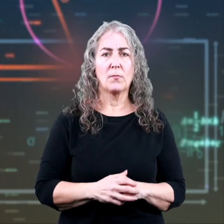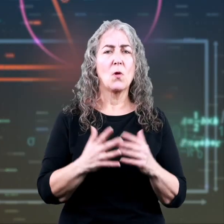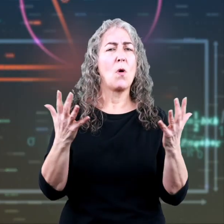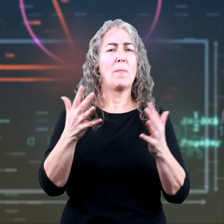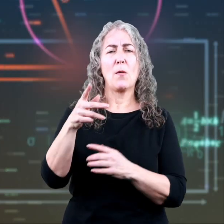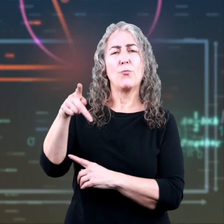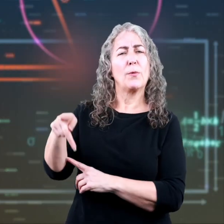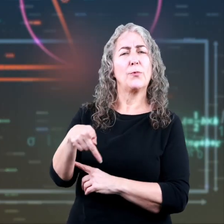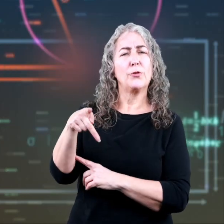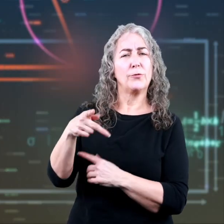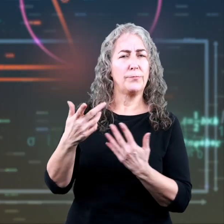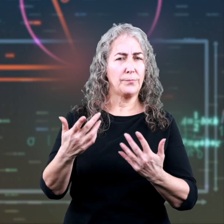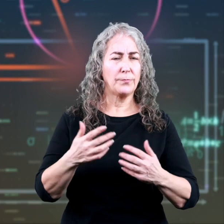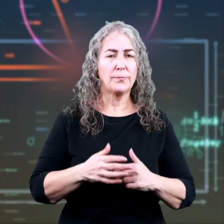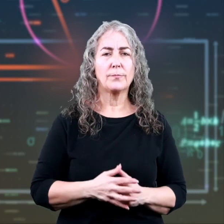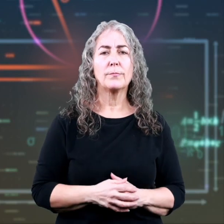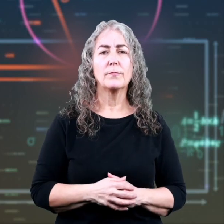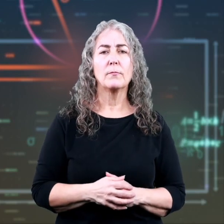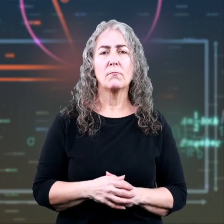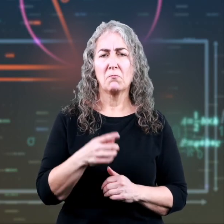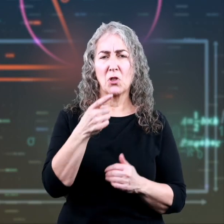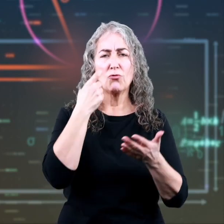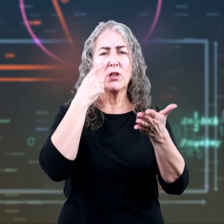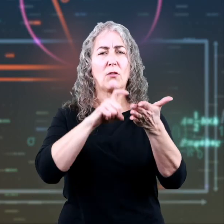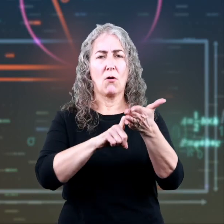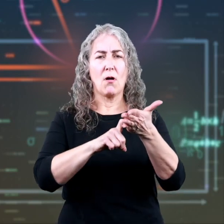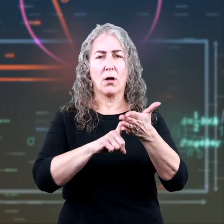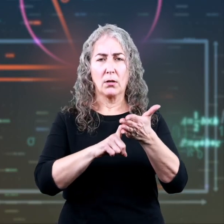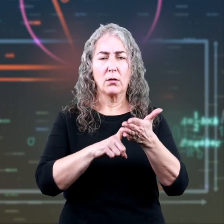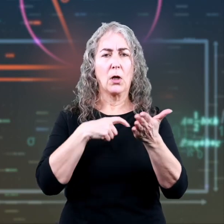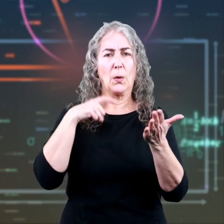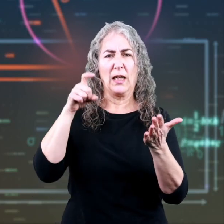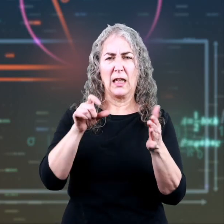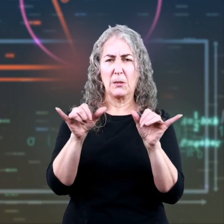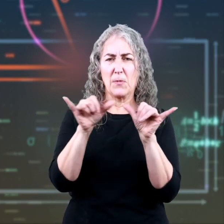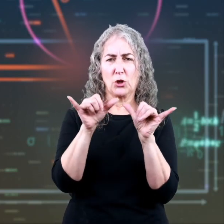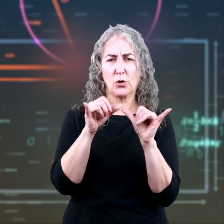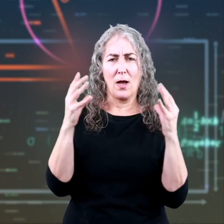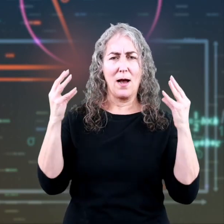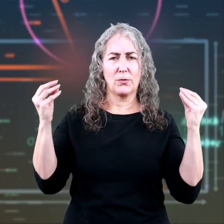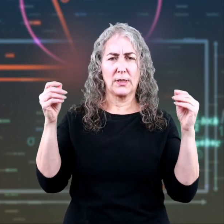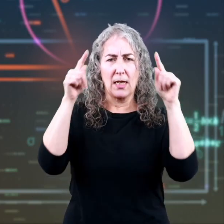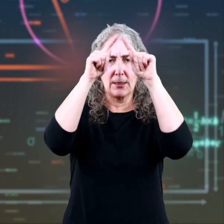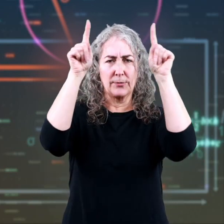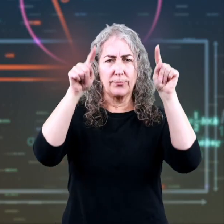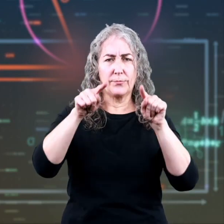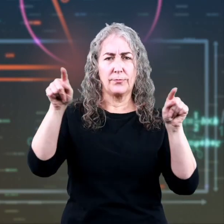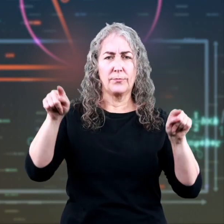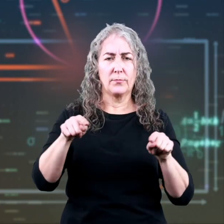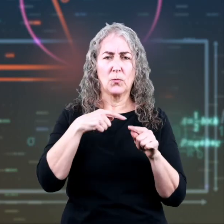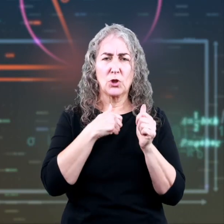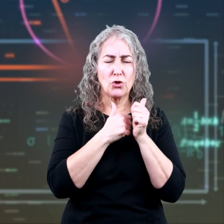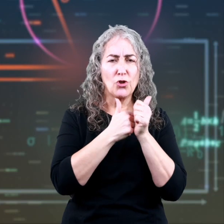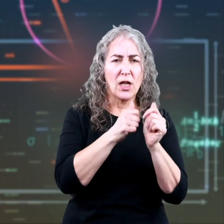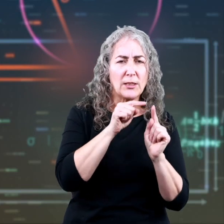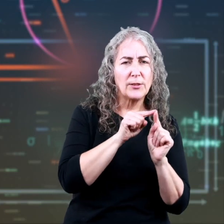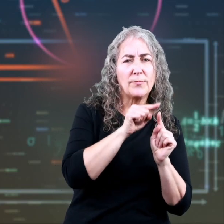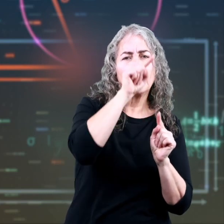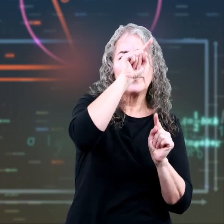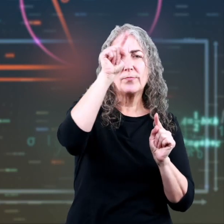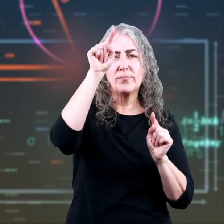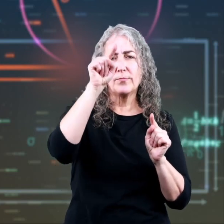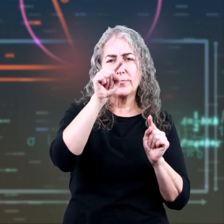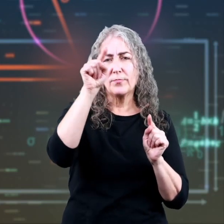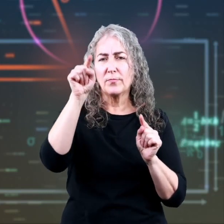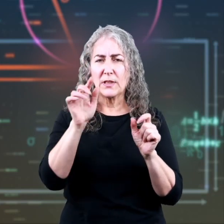But what about the perimeter? As you recall, we need to measure the outside of the figure. Watch as we trace the